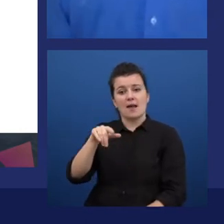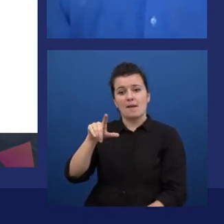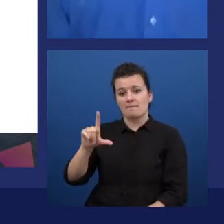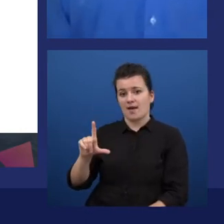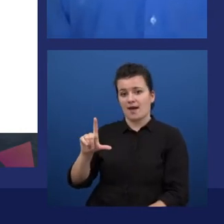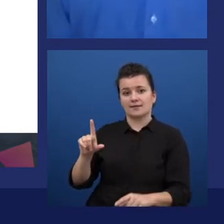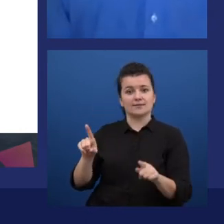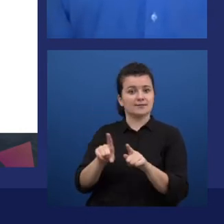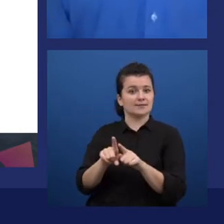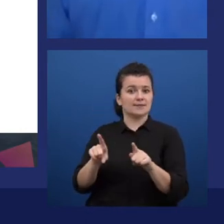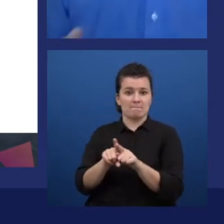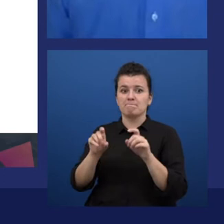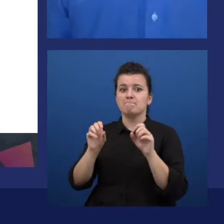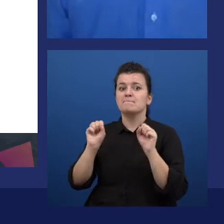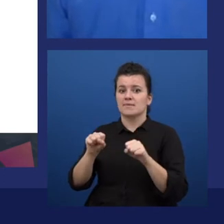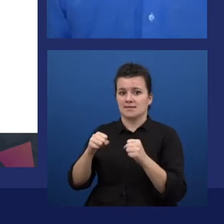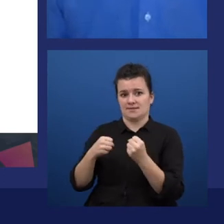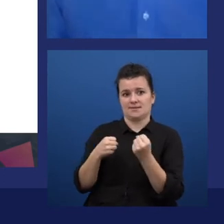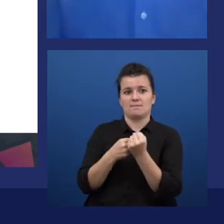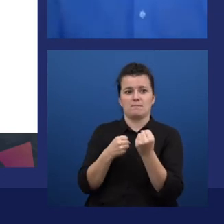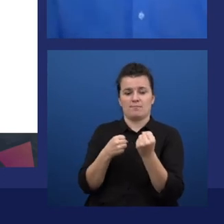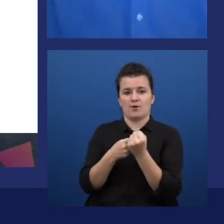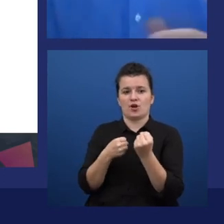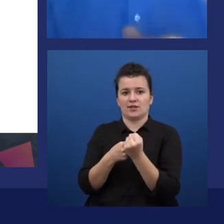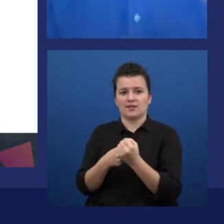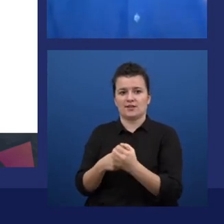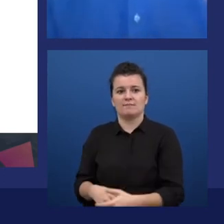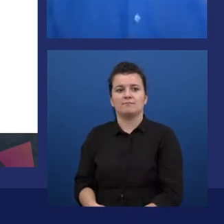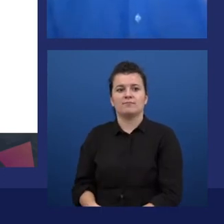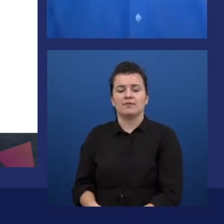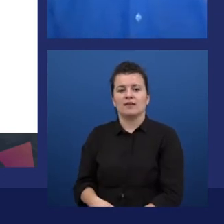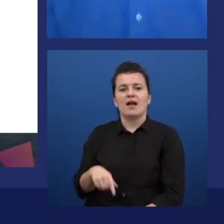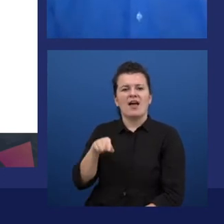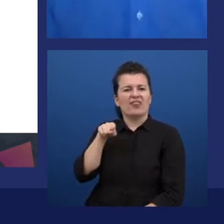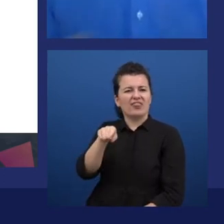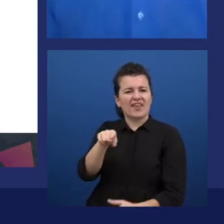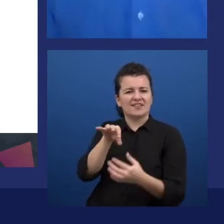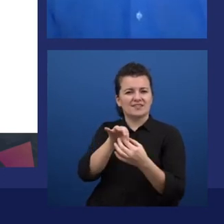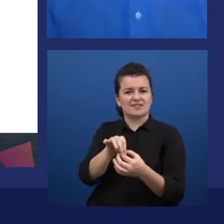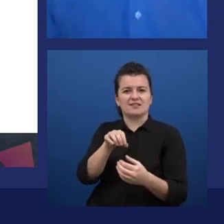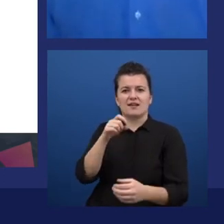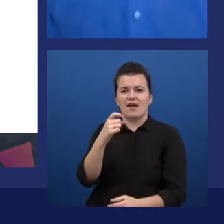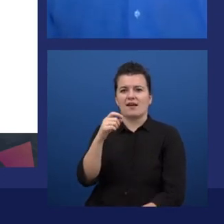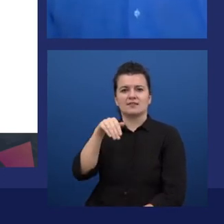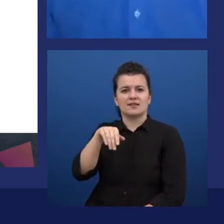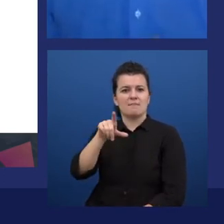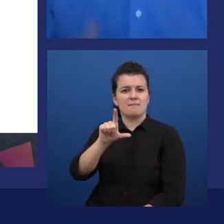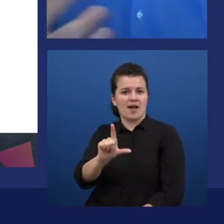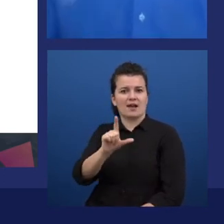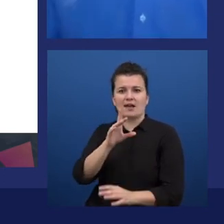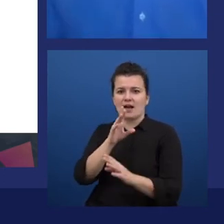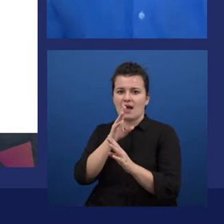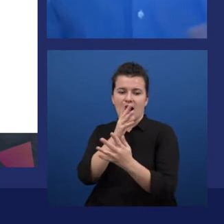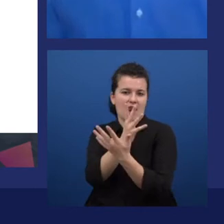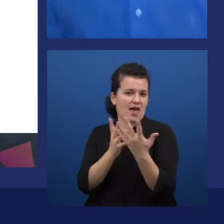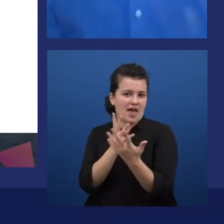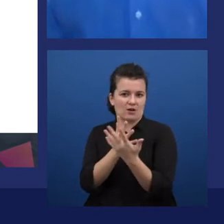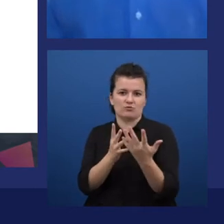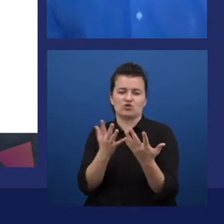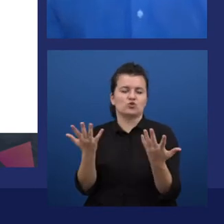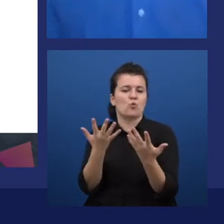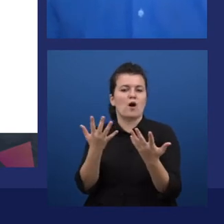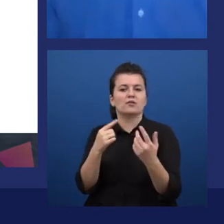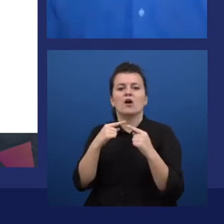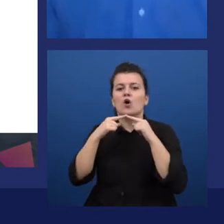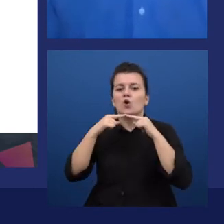Markup Language, which is a XML type of language where you can define the tone of voice, some